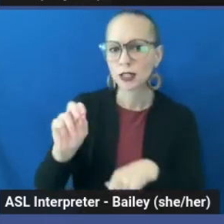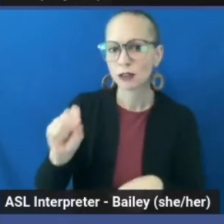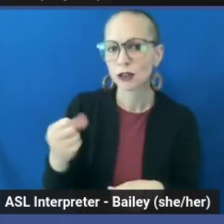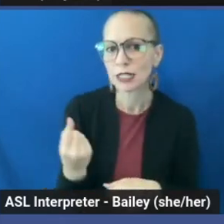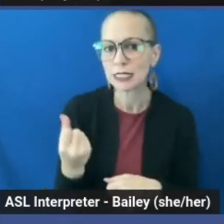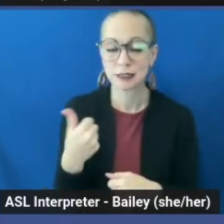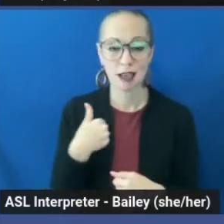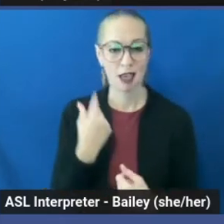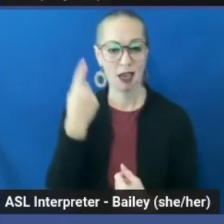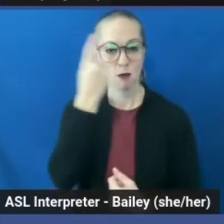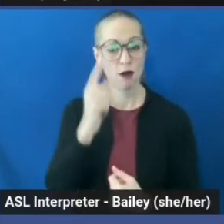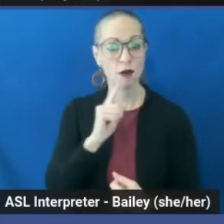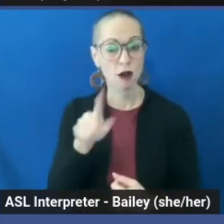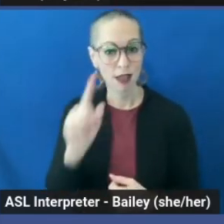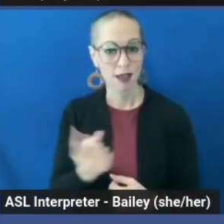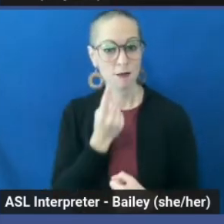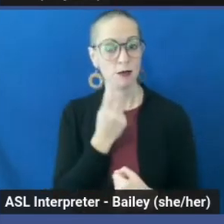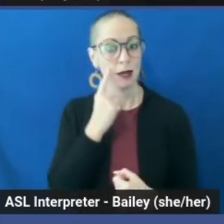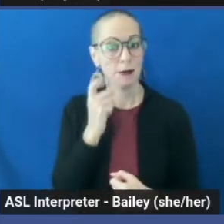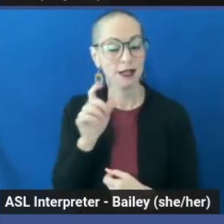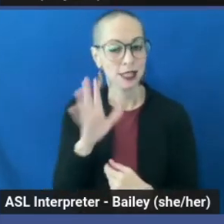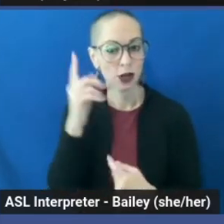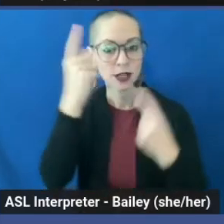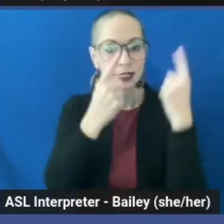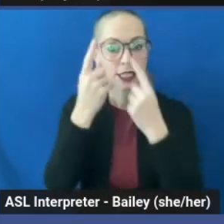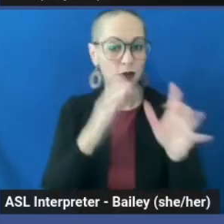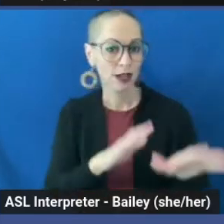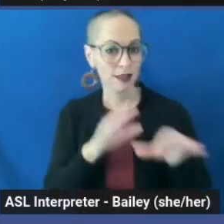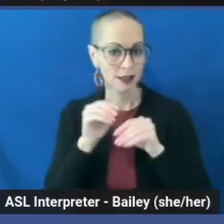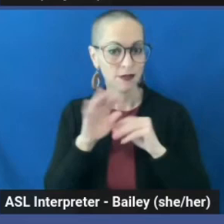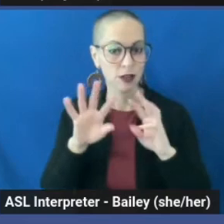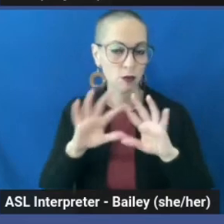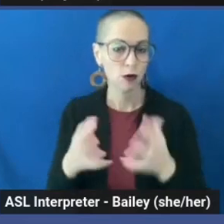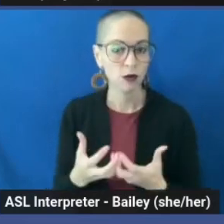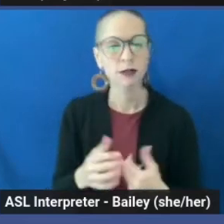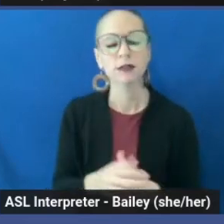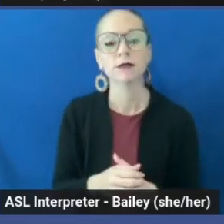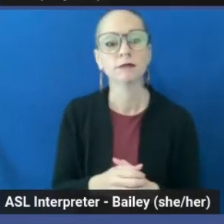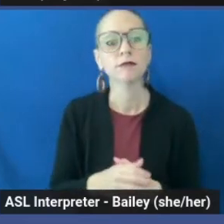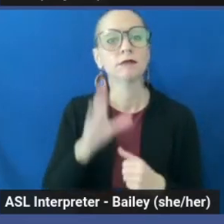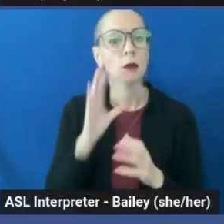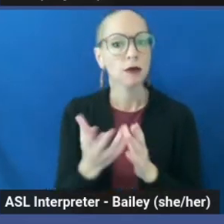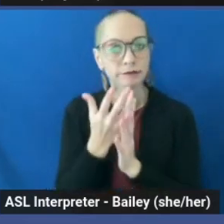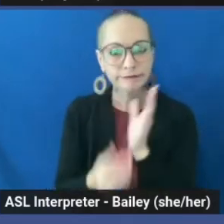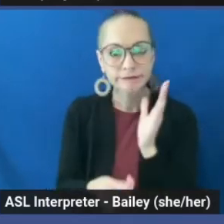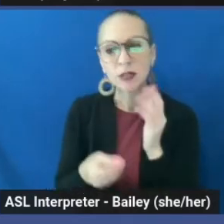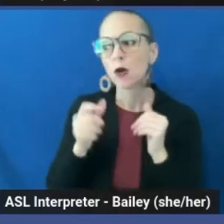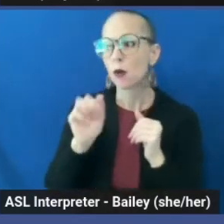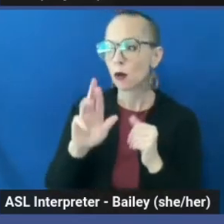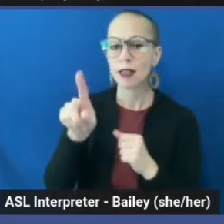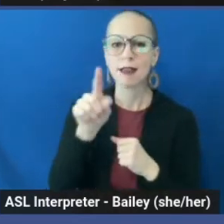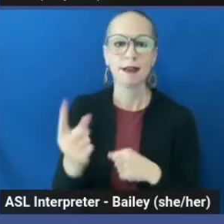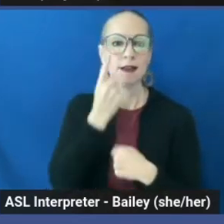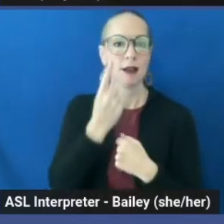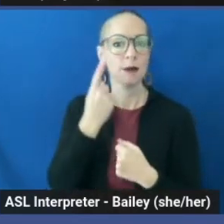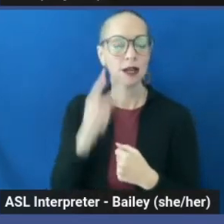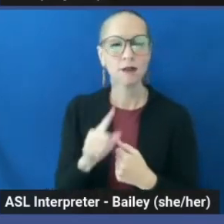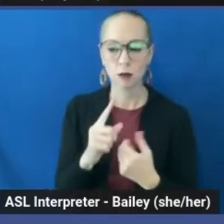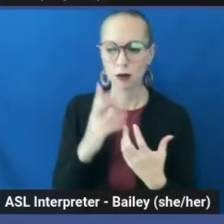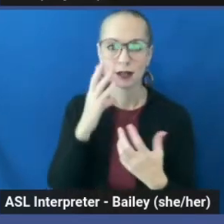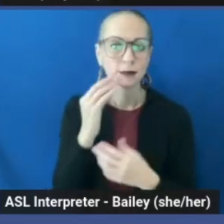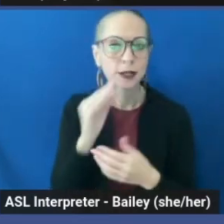I wonder, are they coming to me because they're considering leaving this world? Are they coming to me to get an experience that they haven't had yet? And